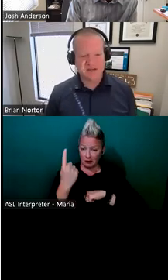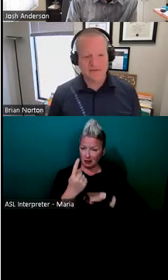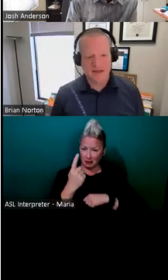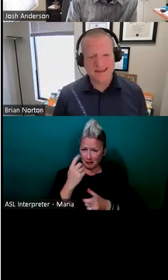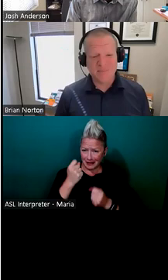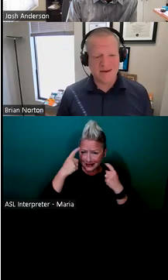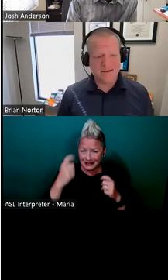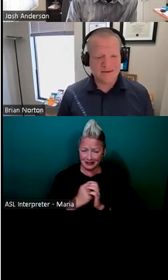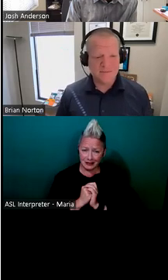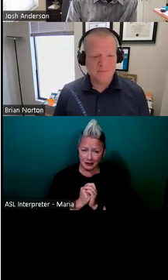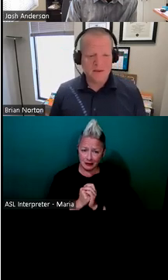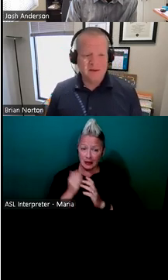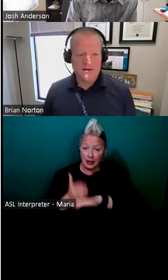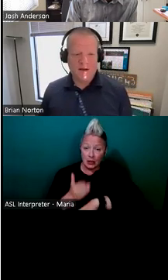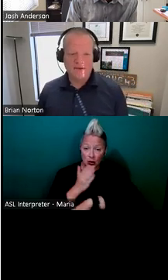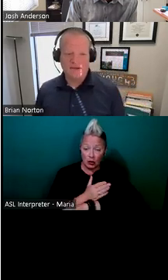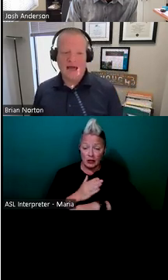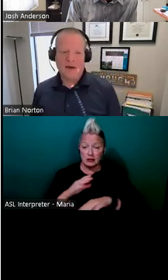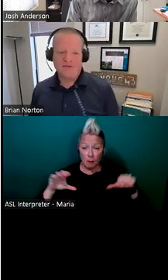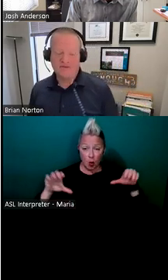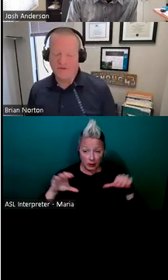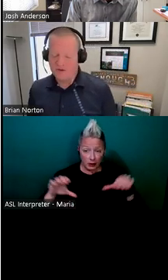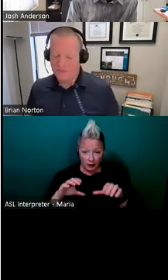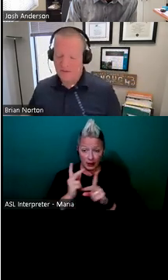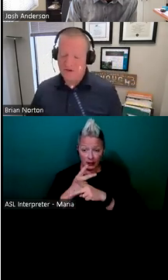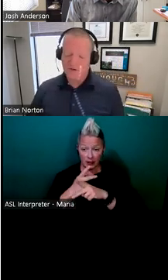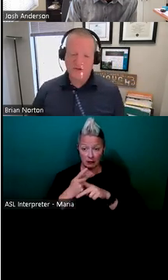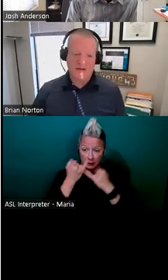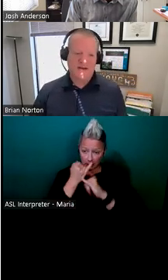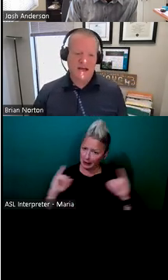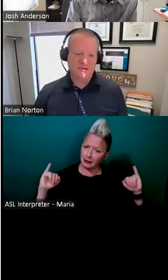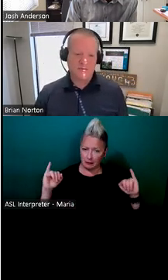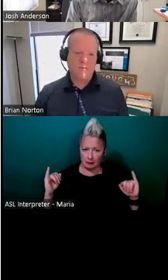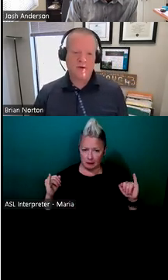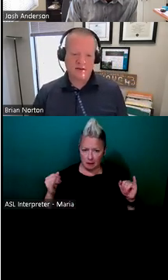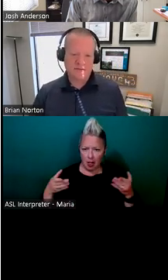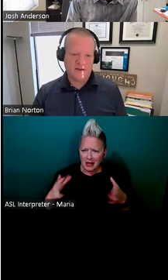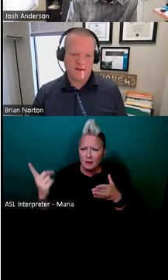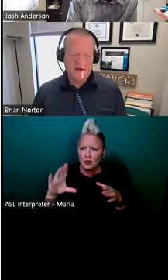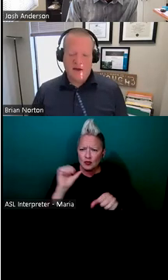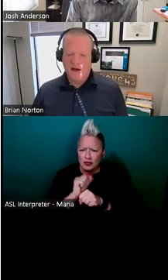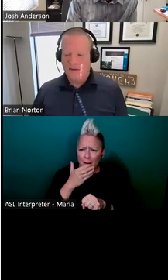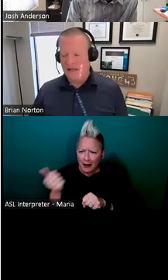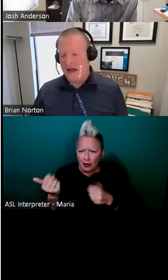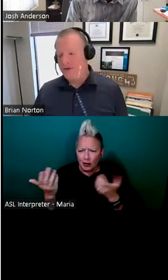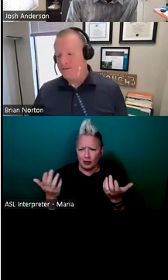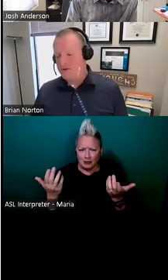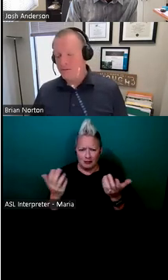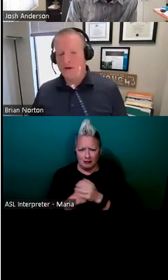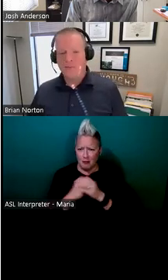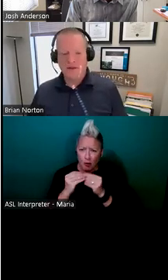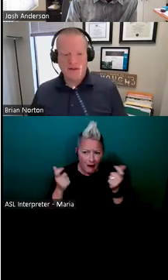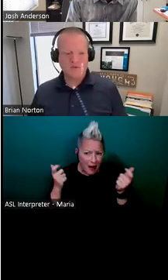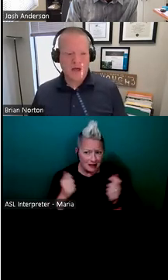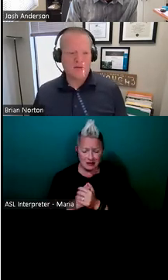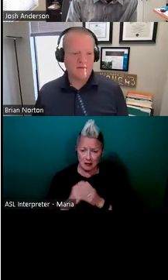productivity and independence, um, obviously allowing folks to be able to do their job faster, more productively, um, and allowing them to do it